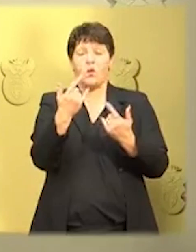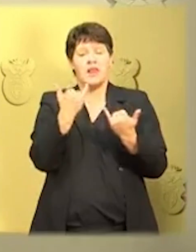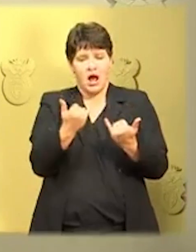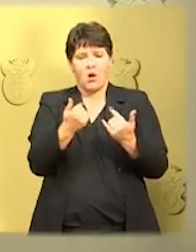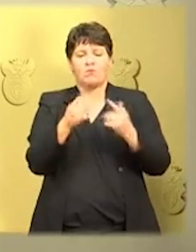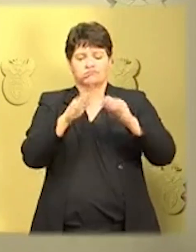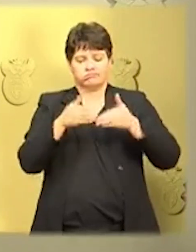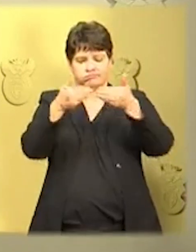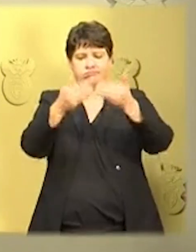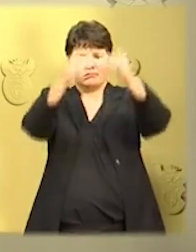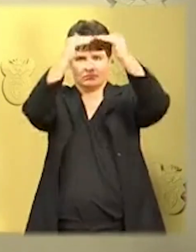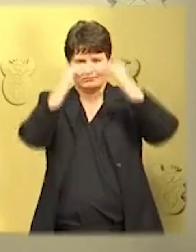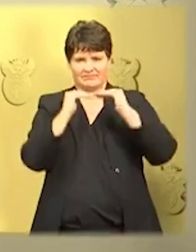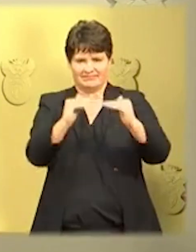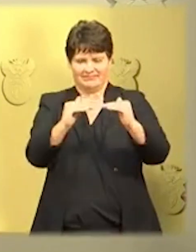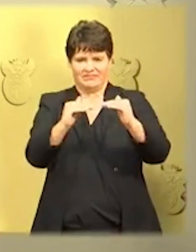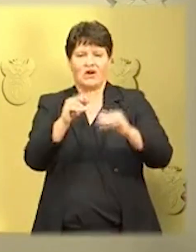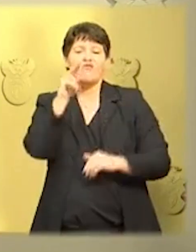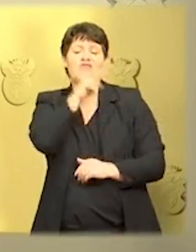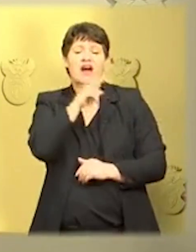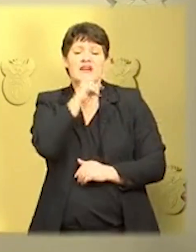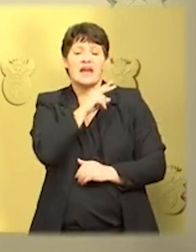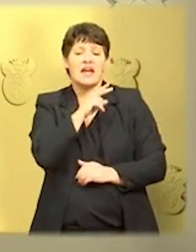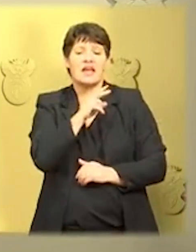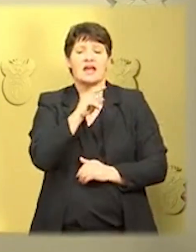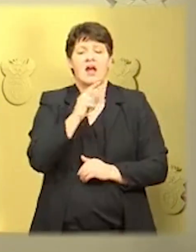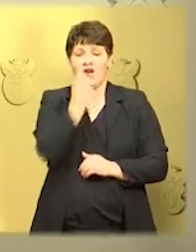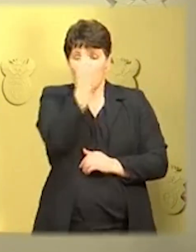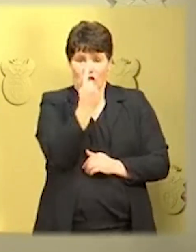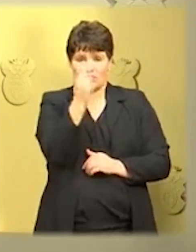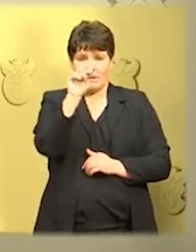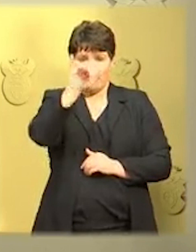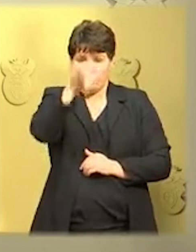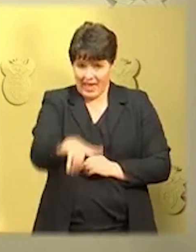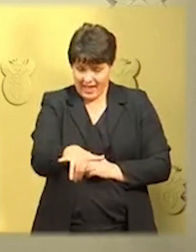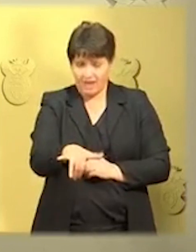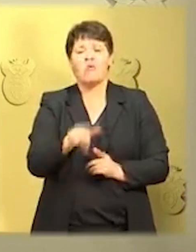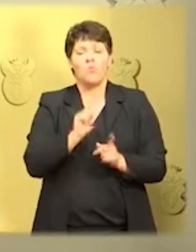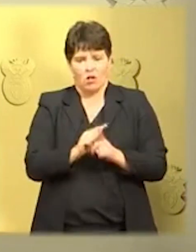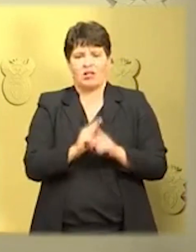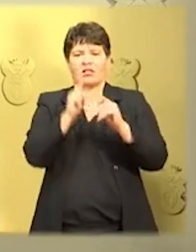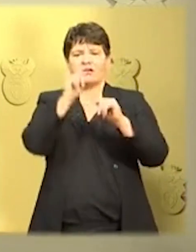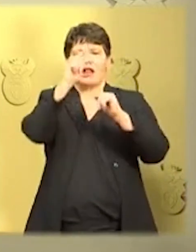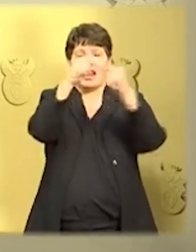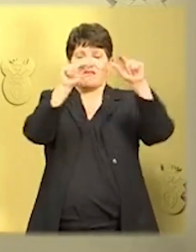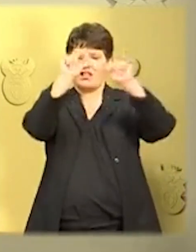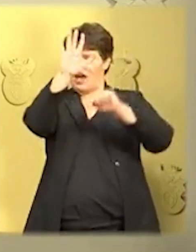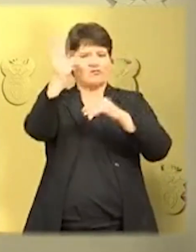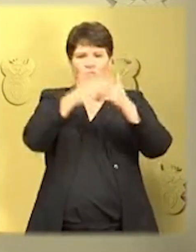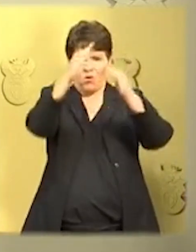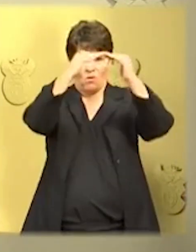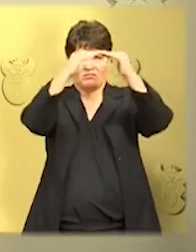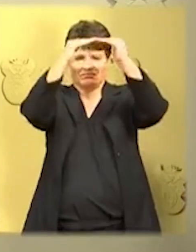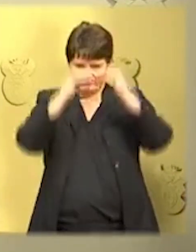with effect from Friday the 1st of May. This means that some